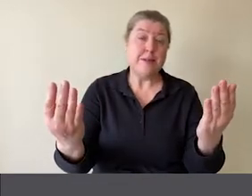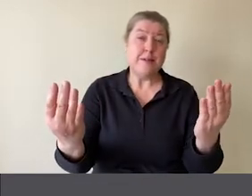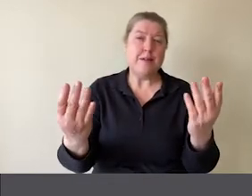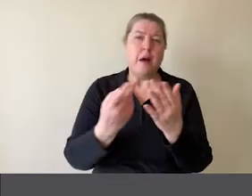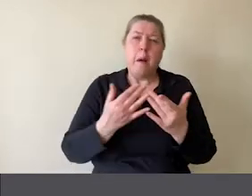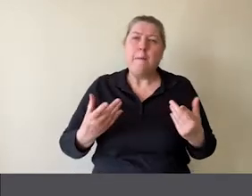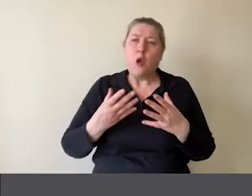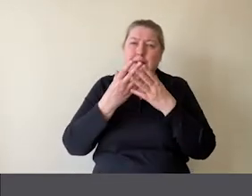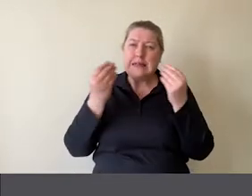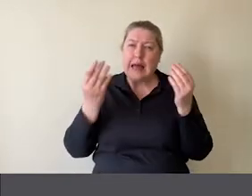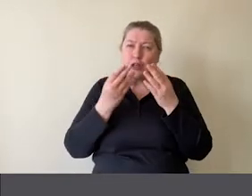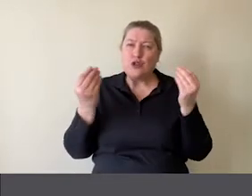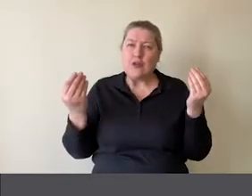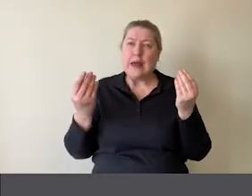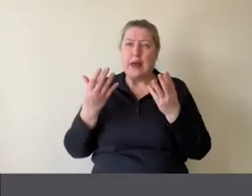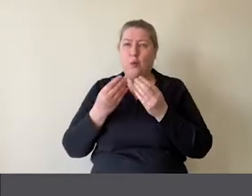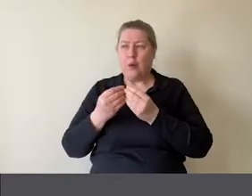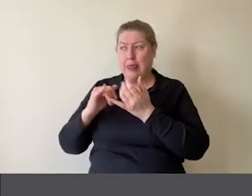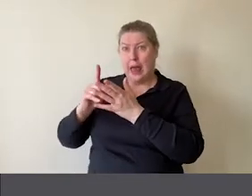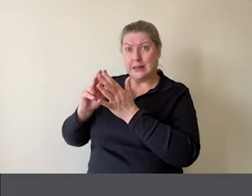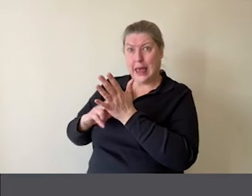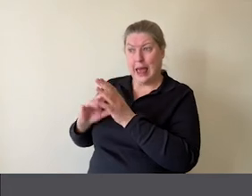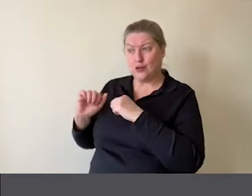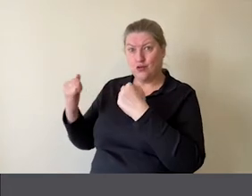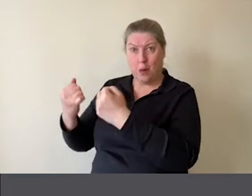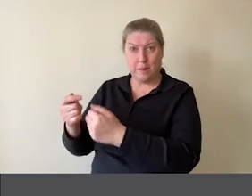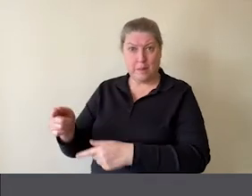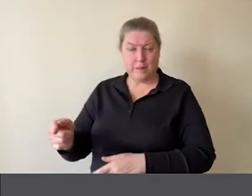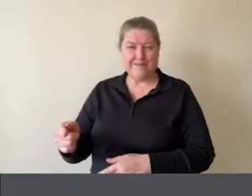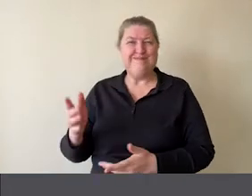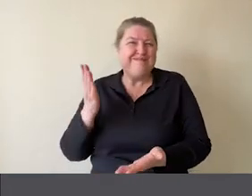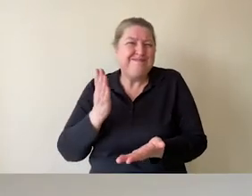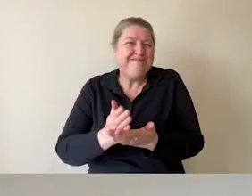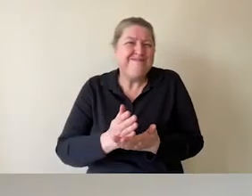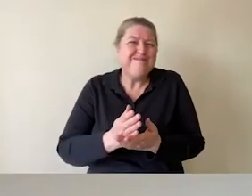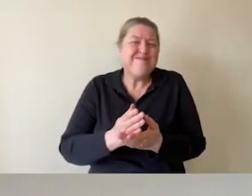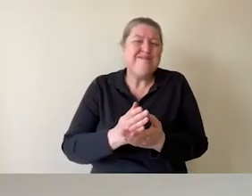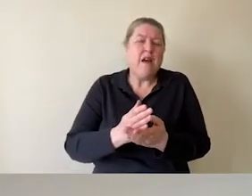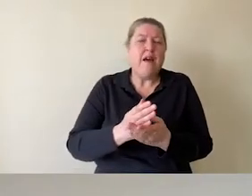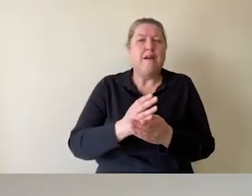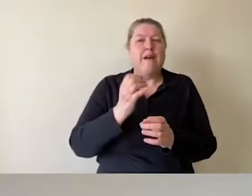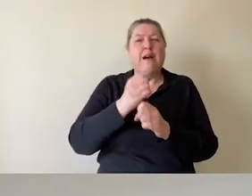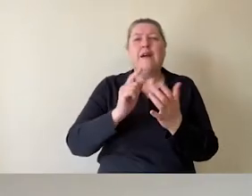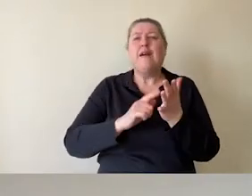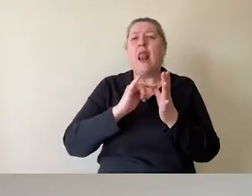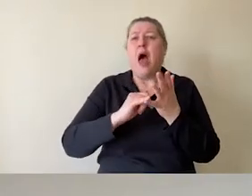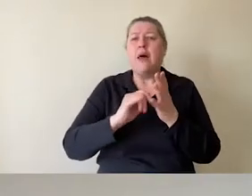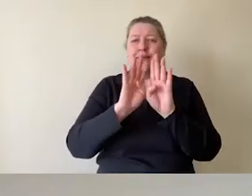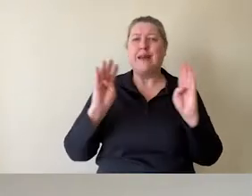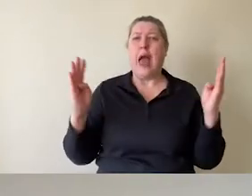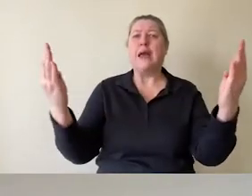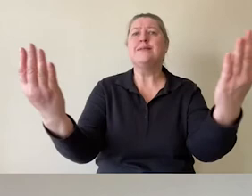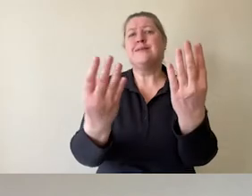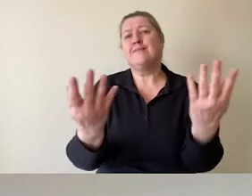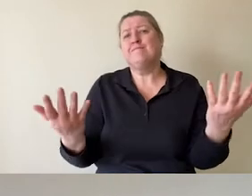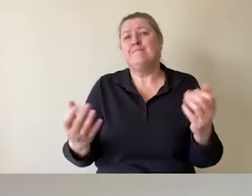when you're working with an SEM audience. Now glass cases are a bit of a mixed blessing. Most of the objects at the British